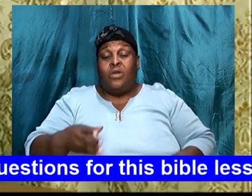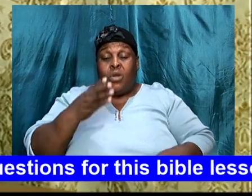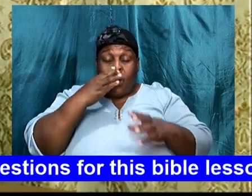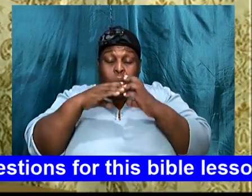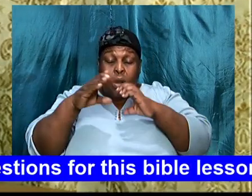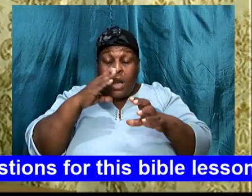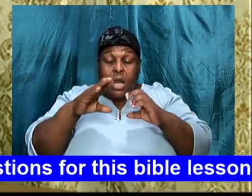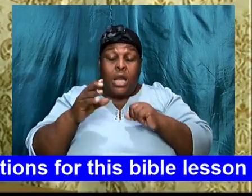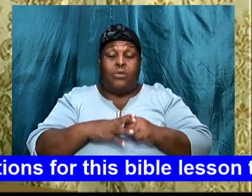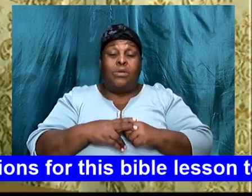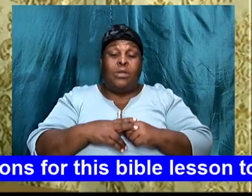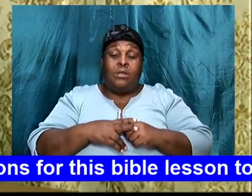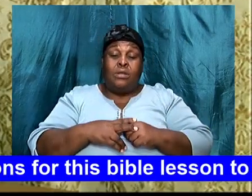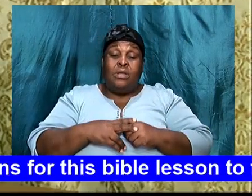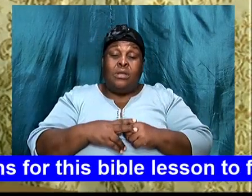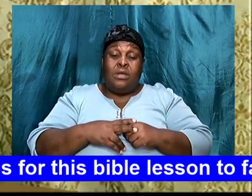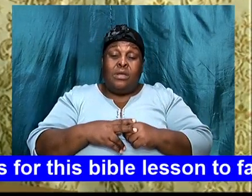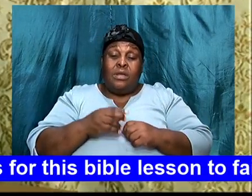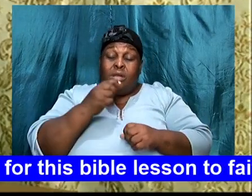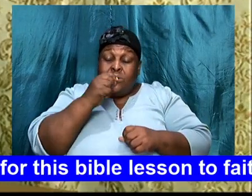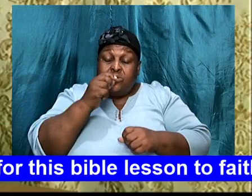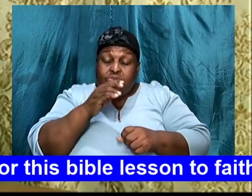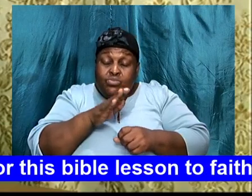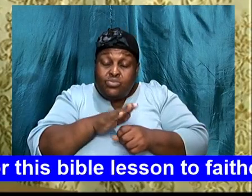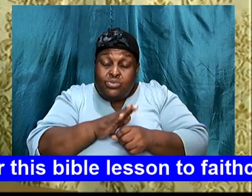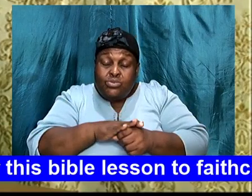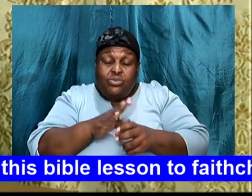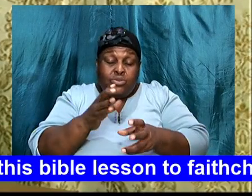swearing no, took place, in the house,